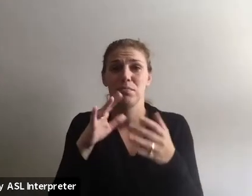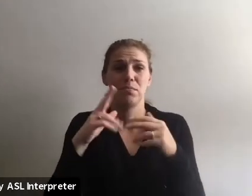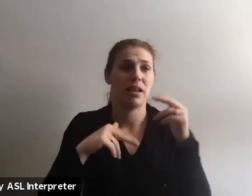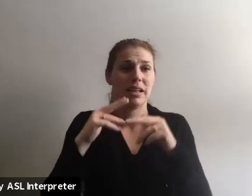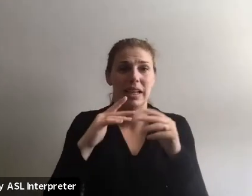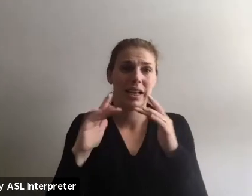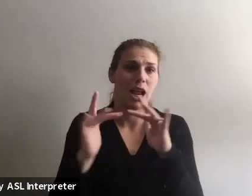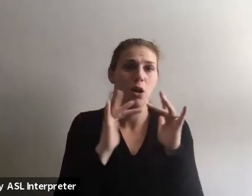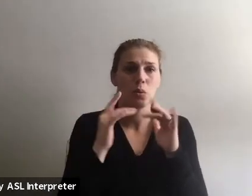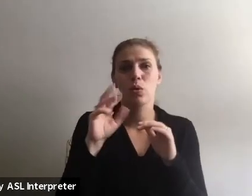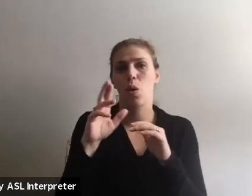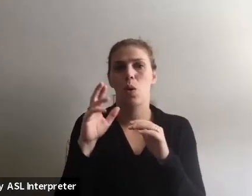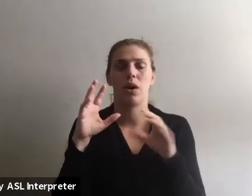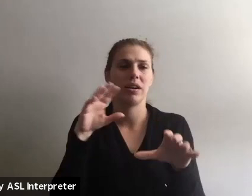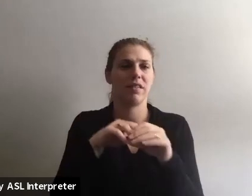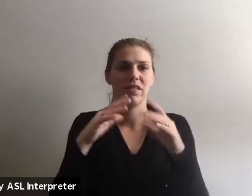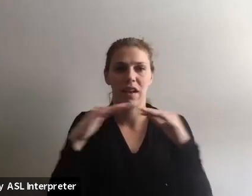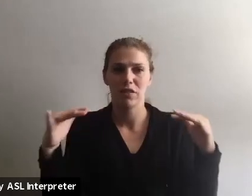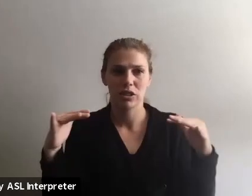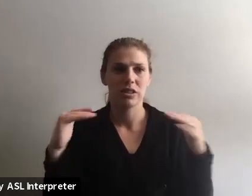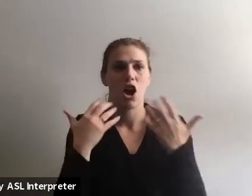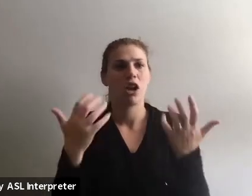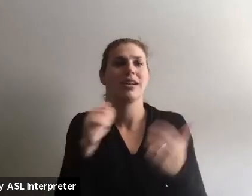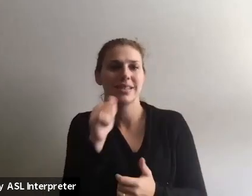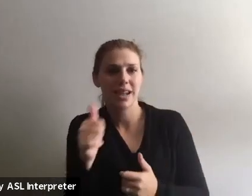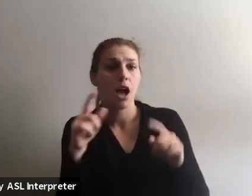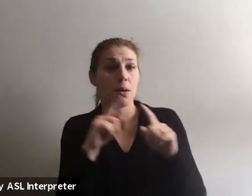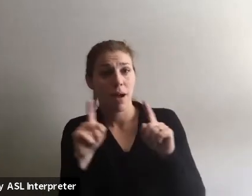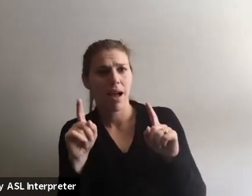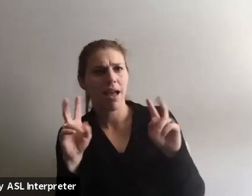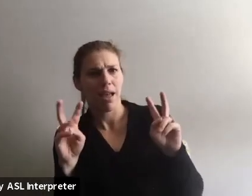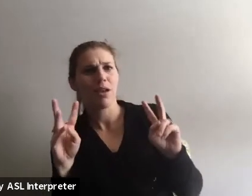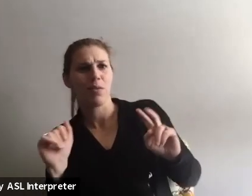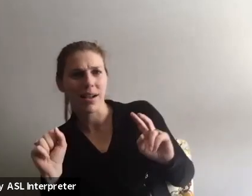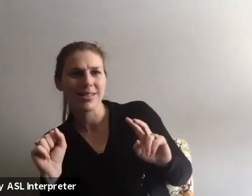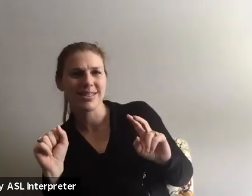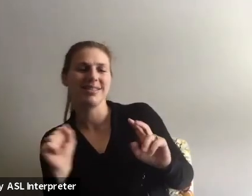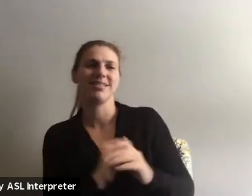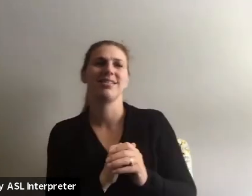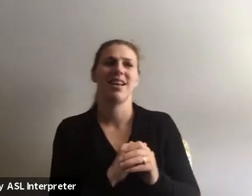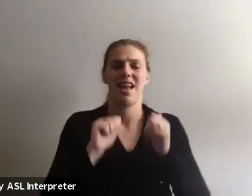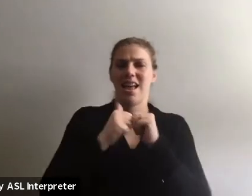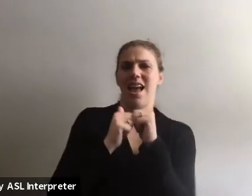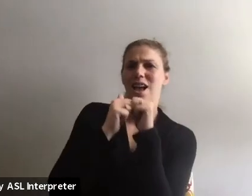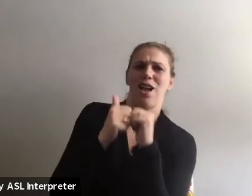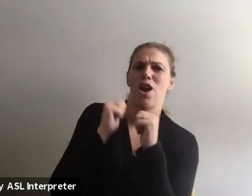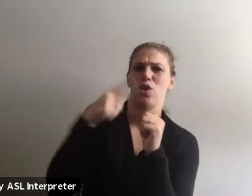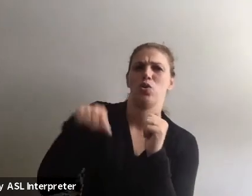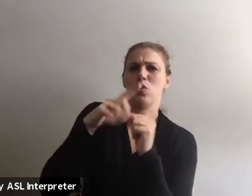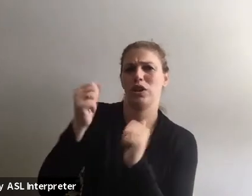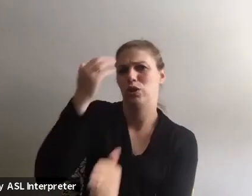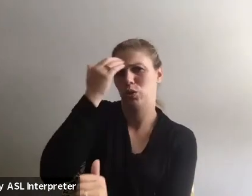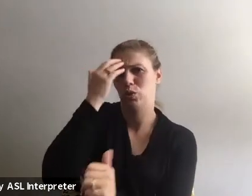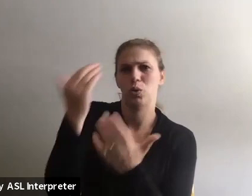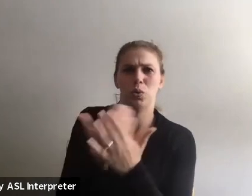engaging diverse audiences, not at all, but of course it, it was right. How is it like, how do you get to know